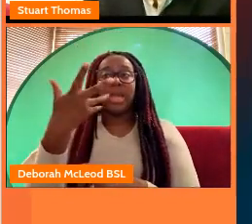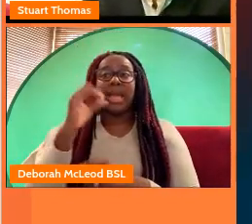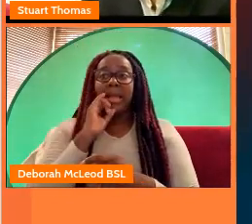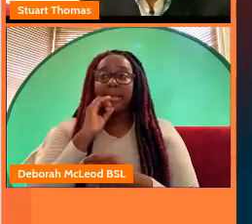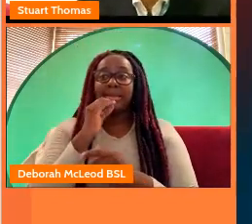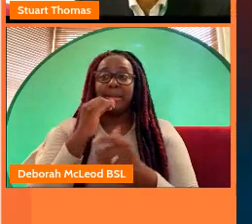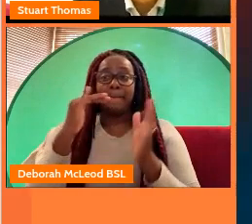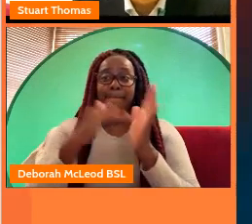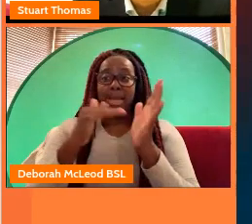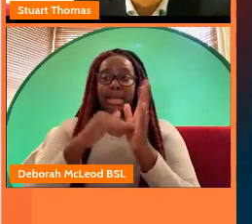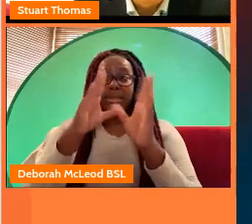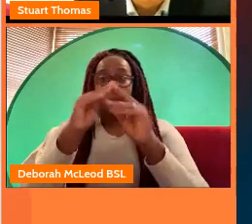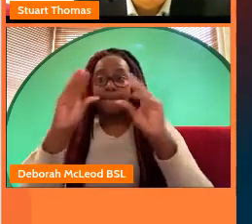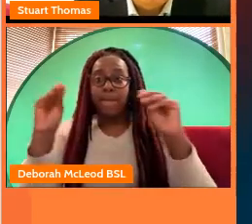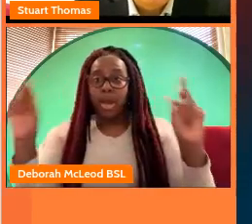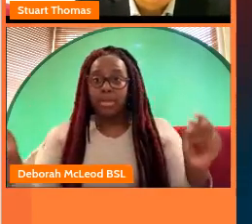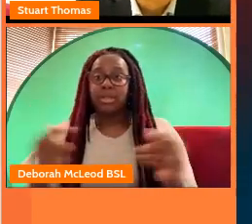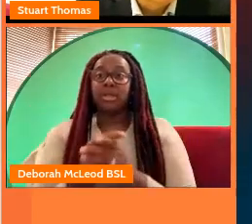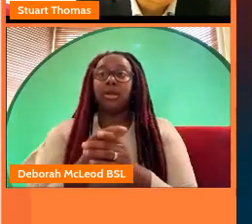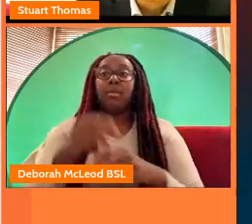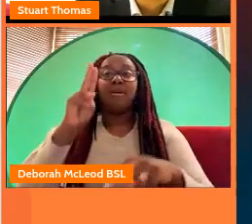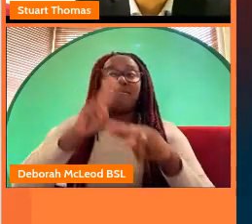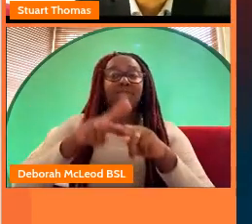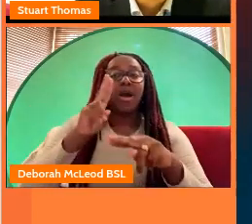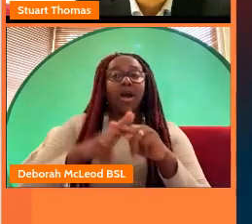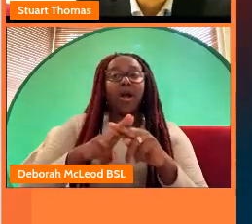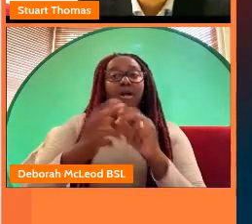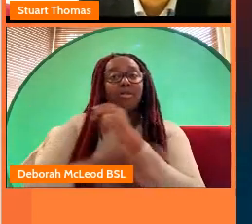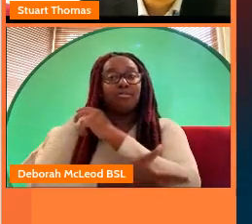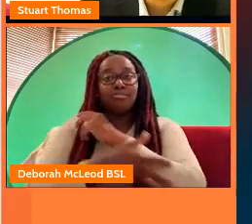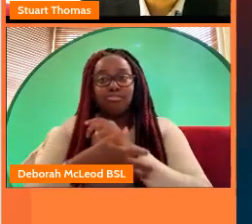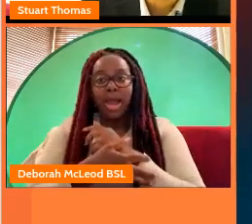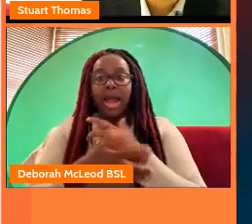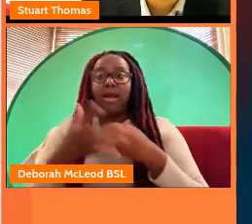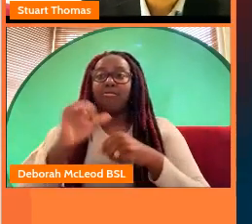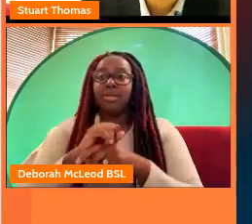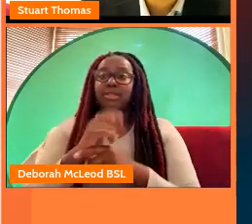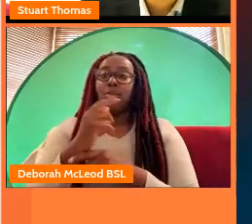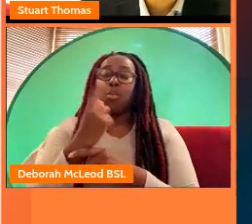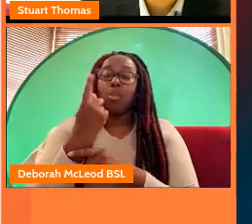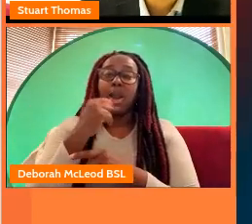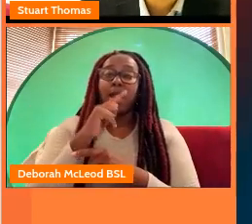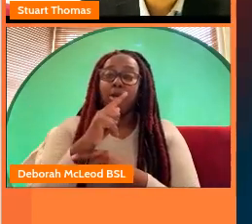international success in norway and the us reaching over 100 million homes